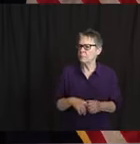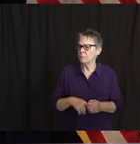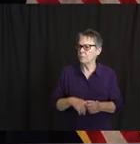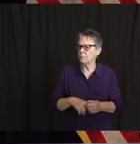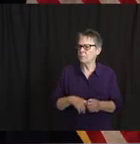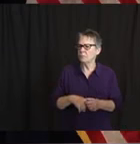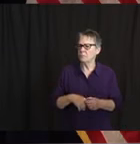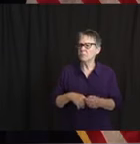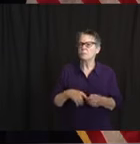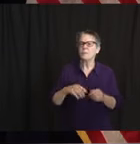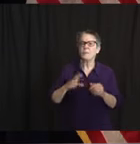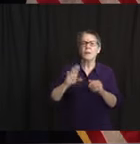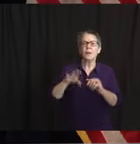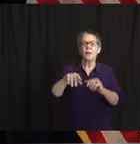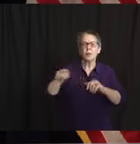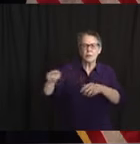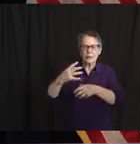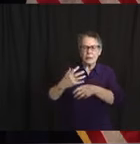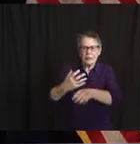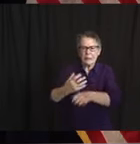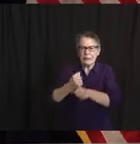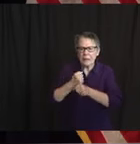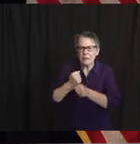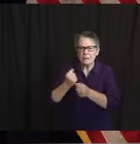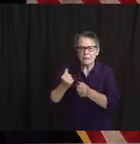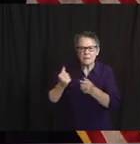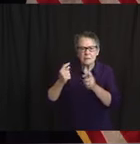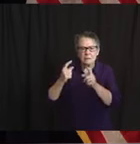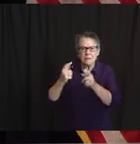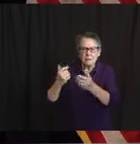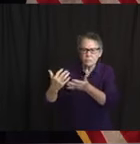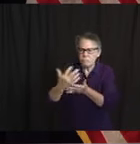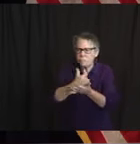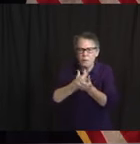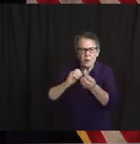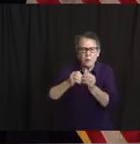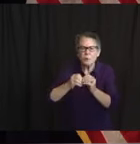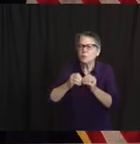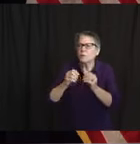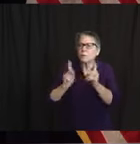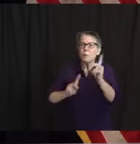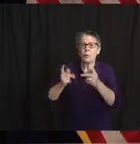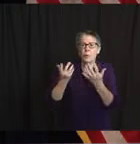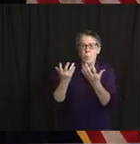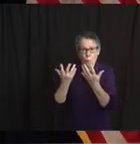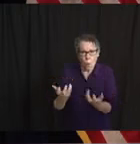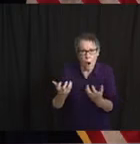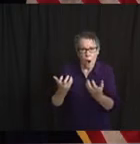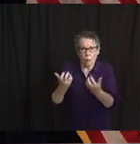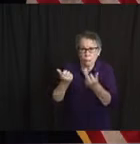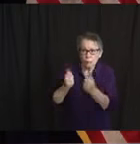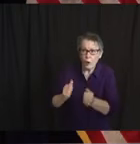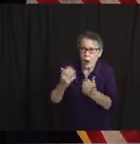but haven't been able or were turned away? Also, do you know when you're going to be able to get the data on